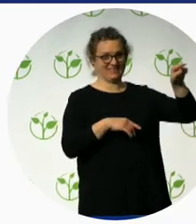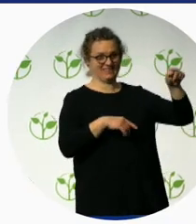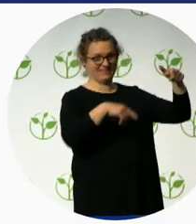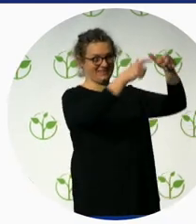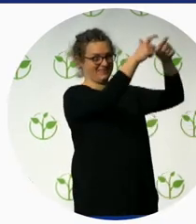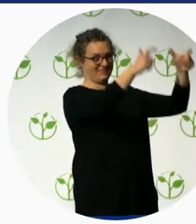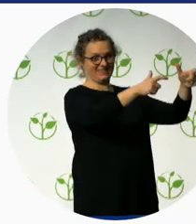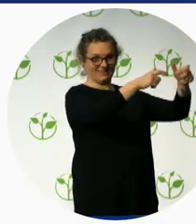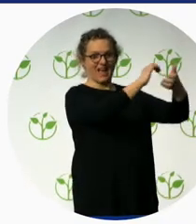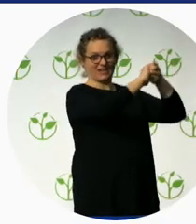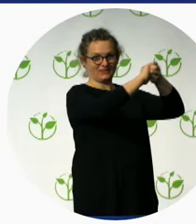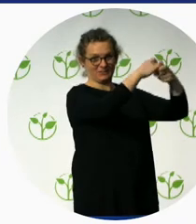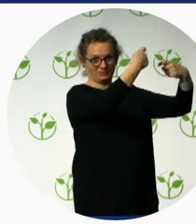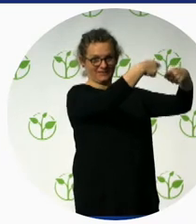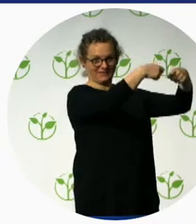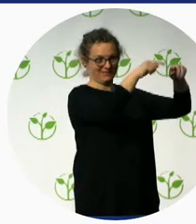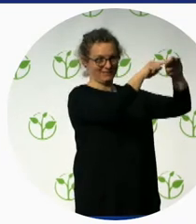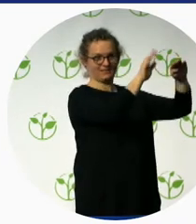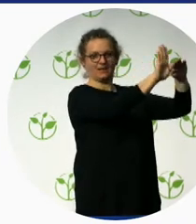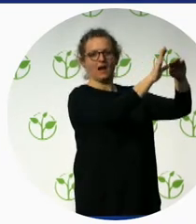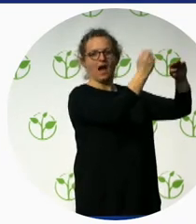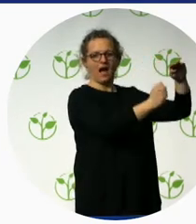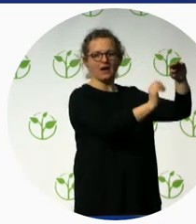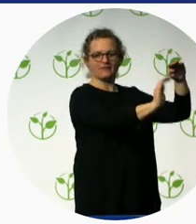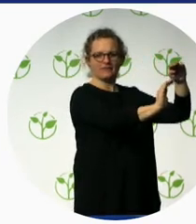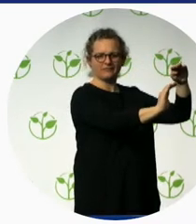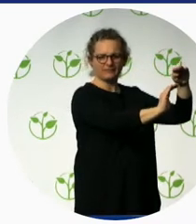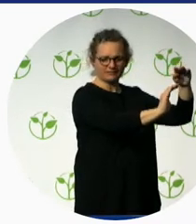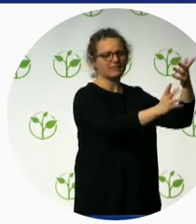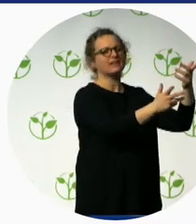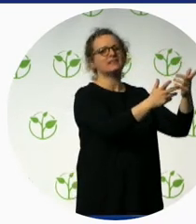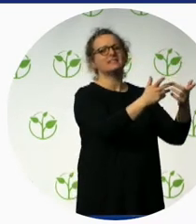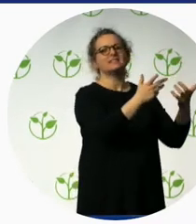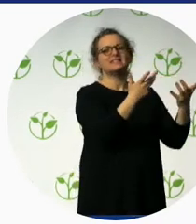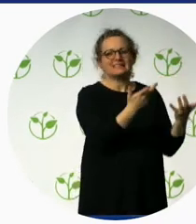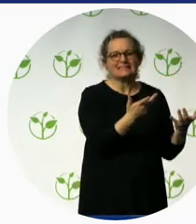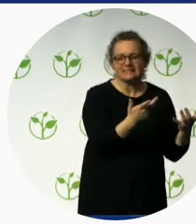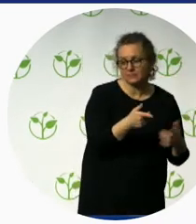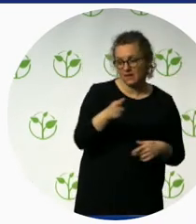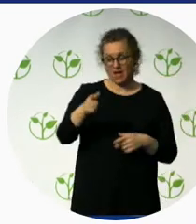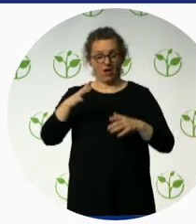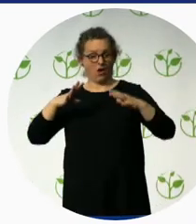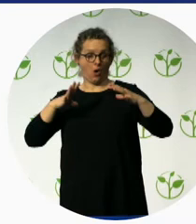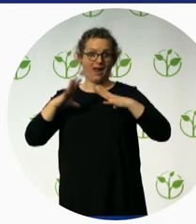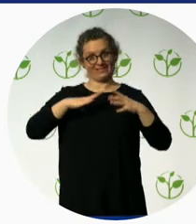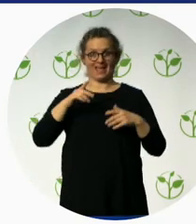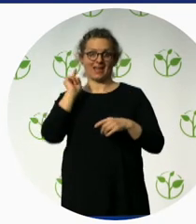the customers were annoyed by seeing a person with intellectual disability